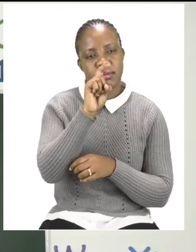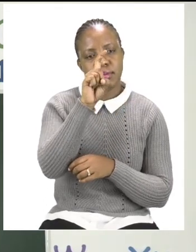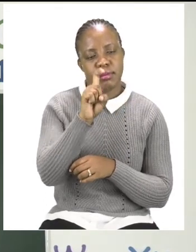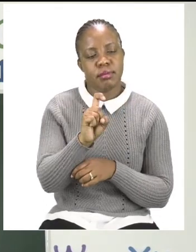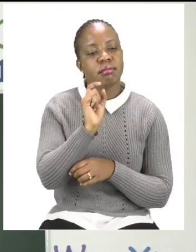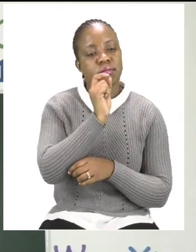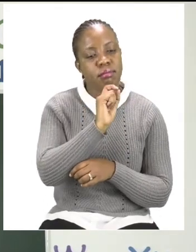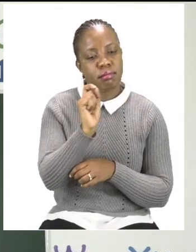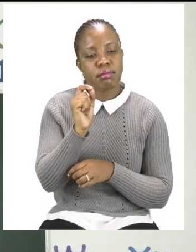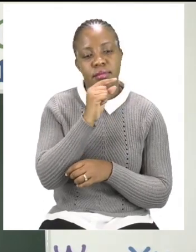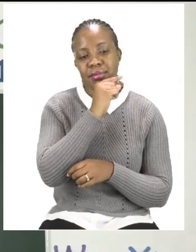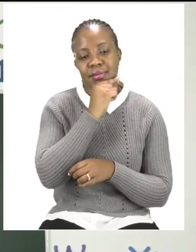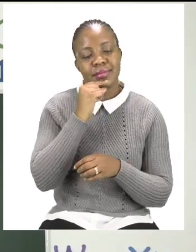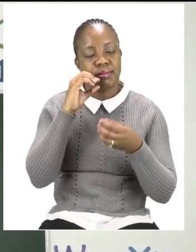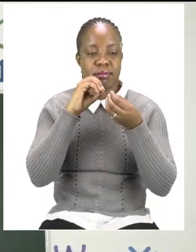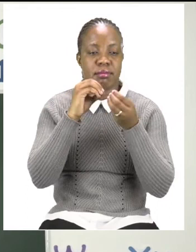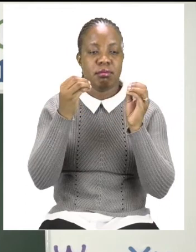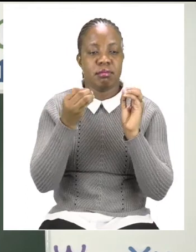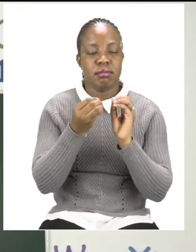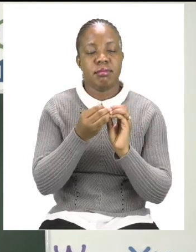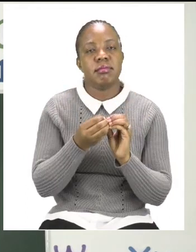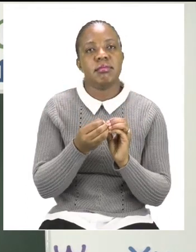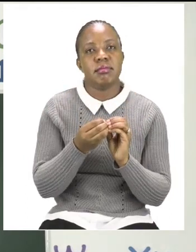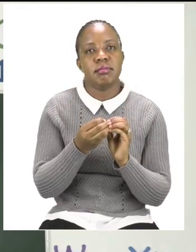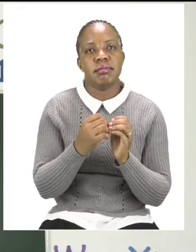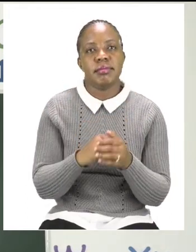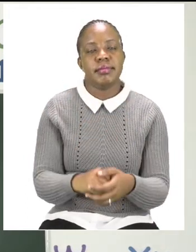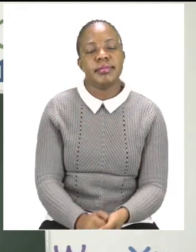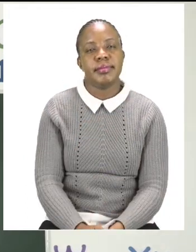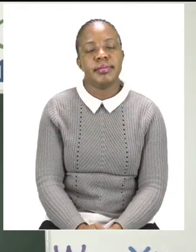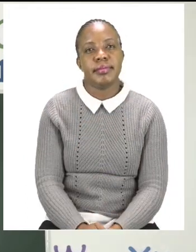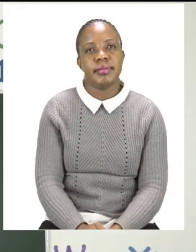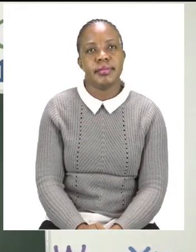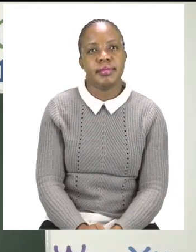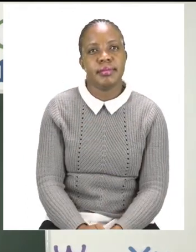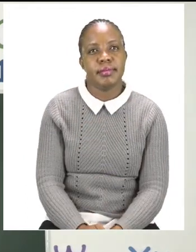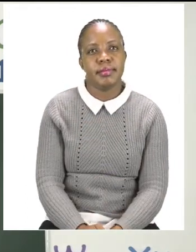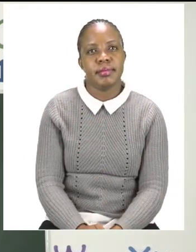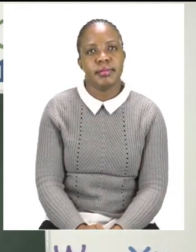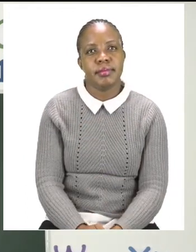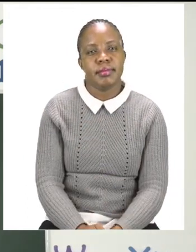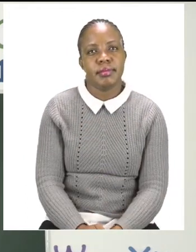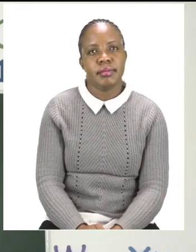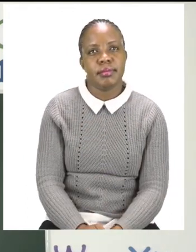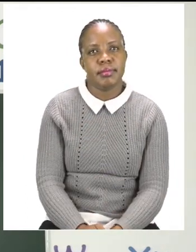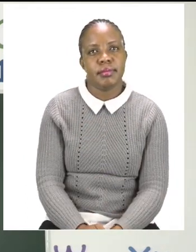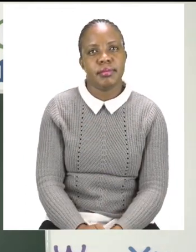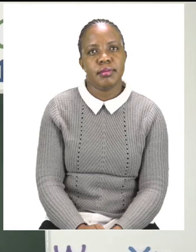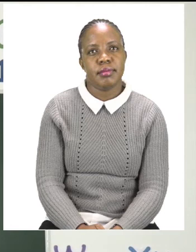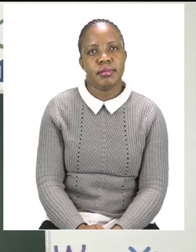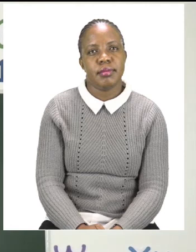Okay. Then, after our S, we have our sound for today is E.